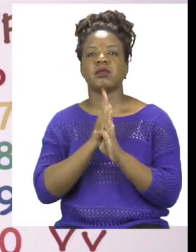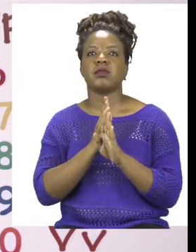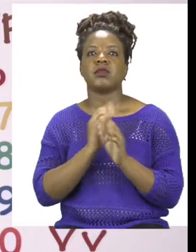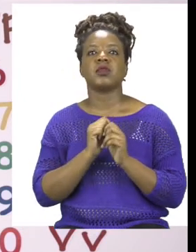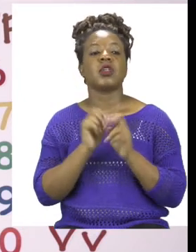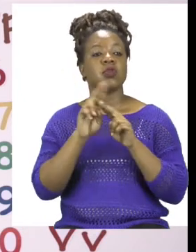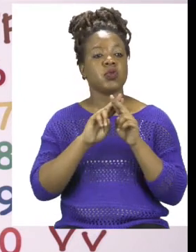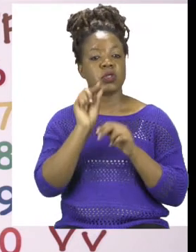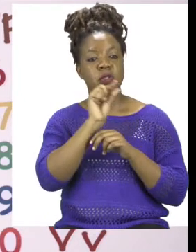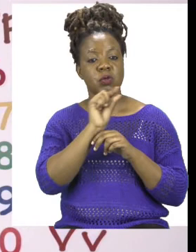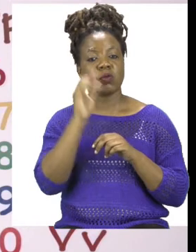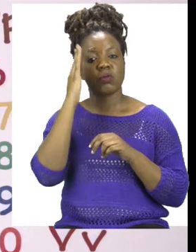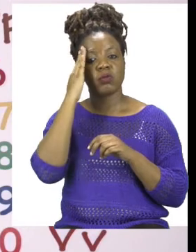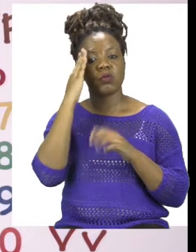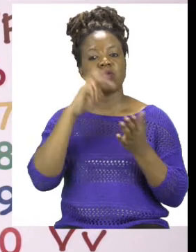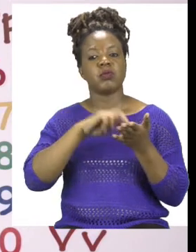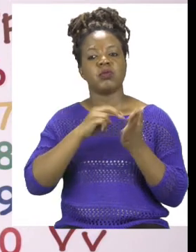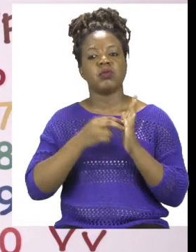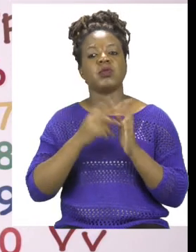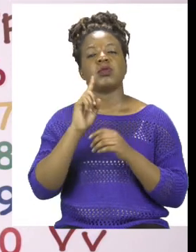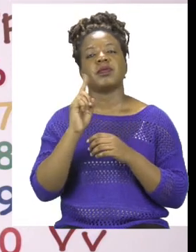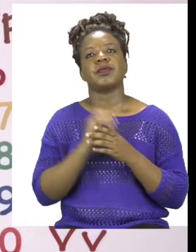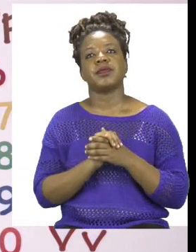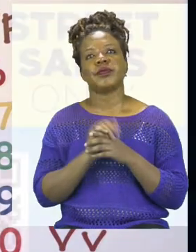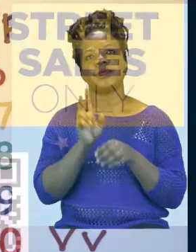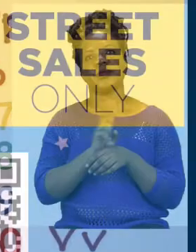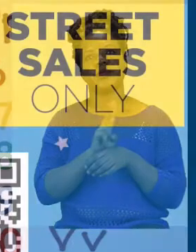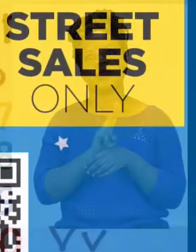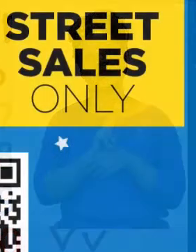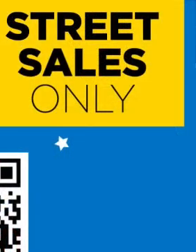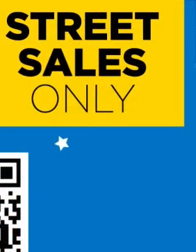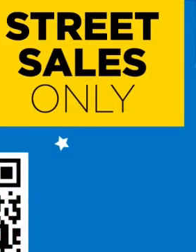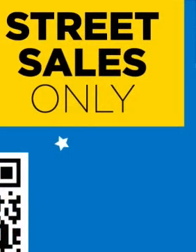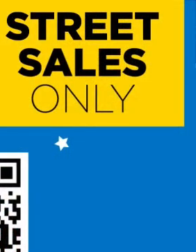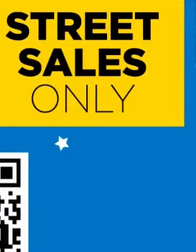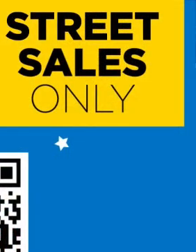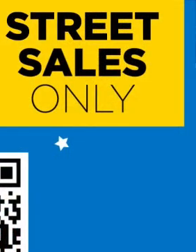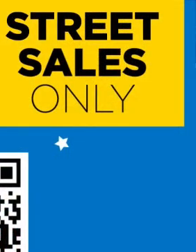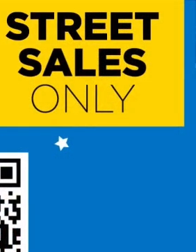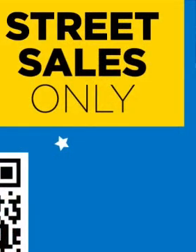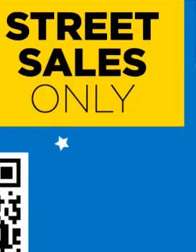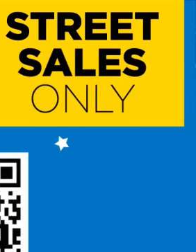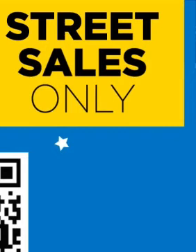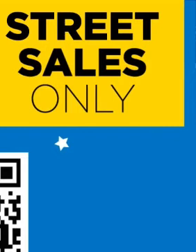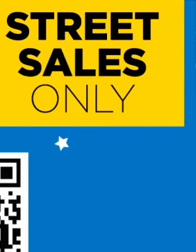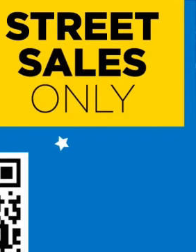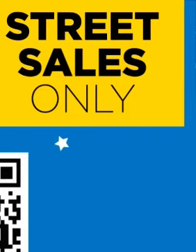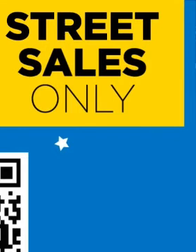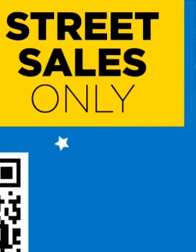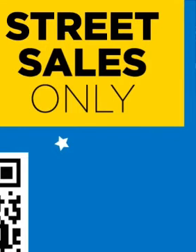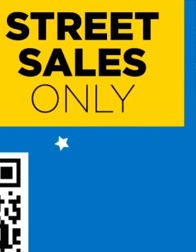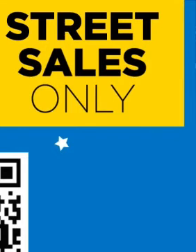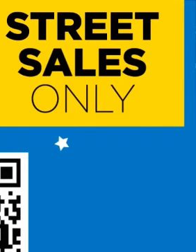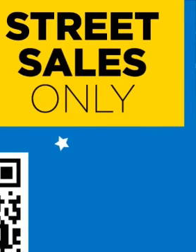Have fun and I'll see you soon after the advert break. Follow us on my zone Facebook active kids to watch